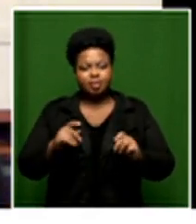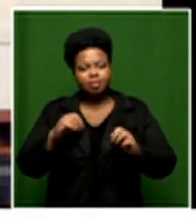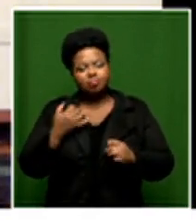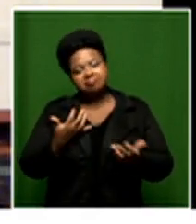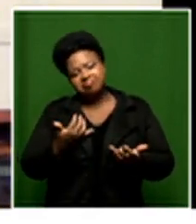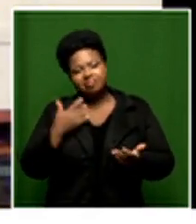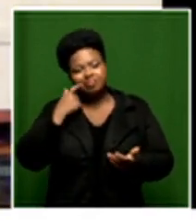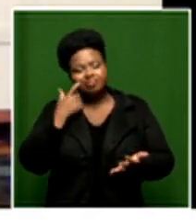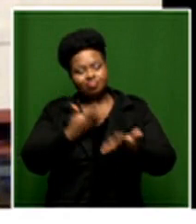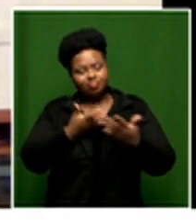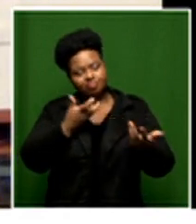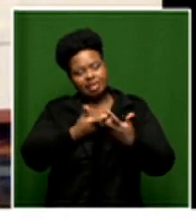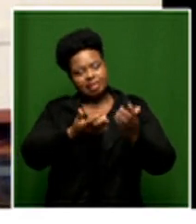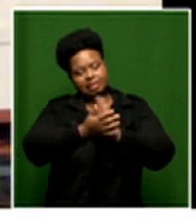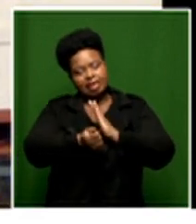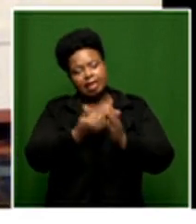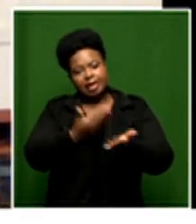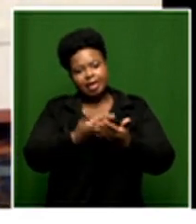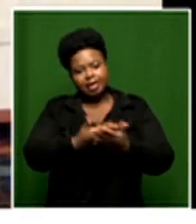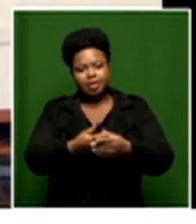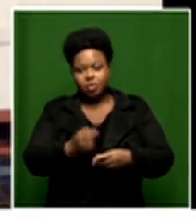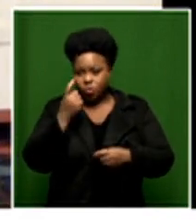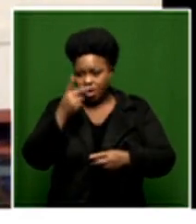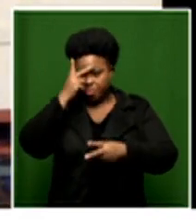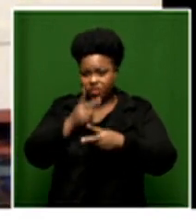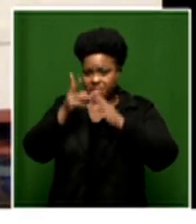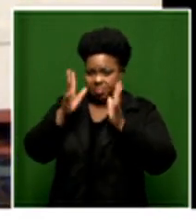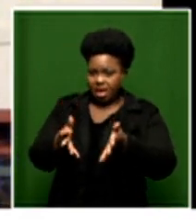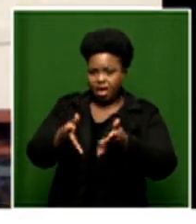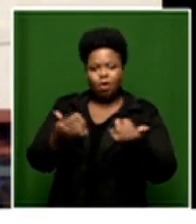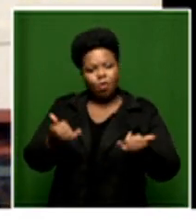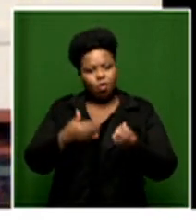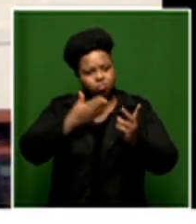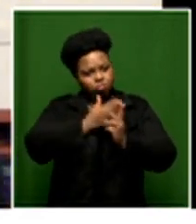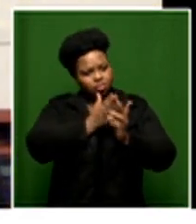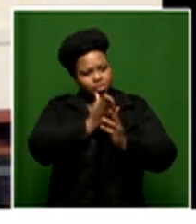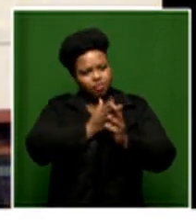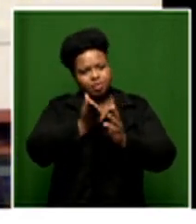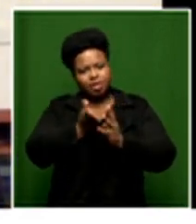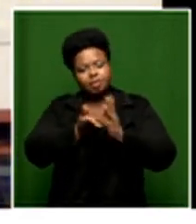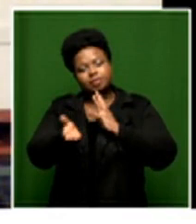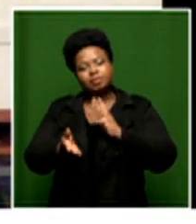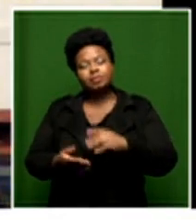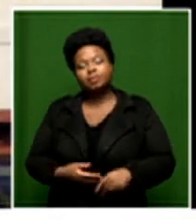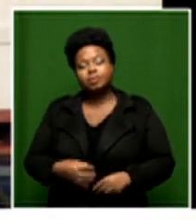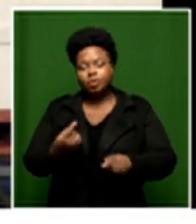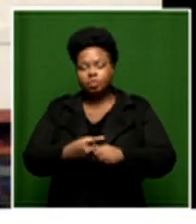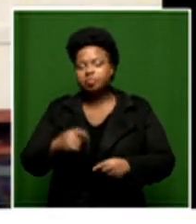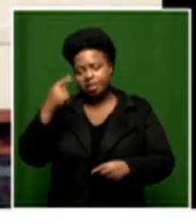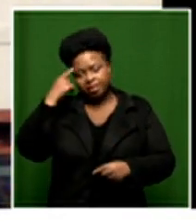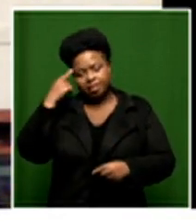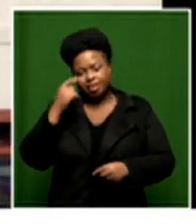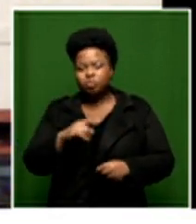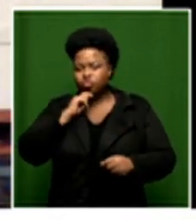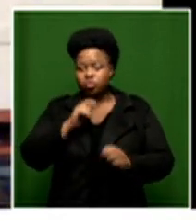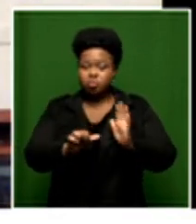are we teaching them to aspire to more than just one profession in one lifetime and i think that that's the that's the curriculum stretch um